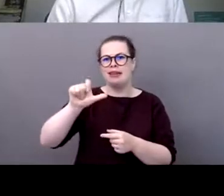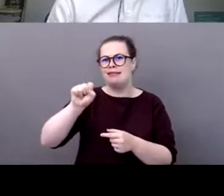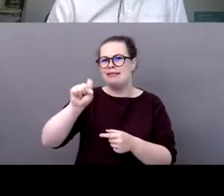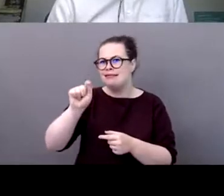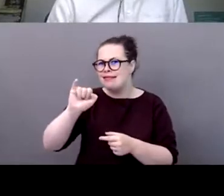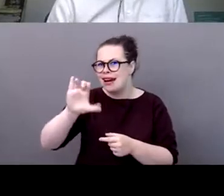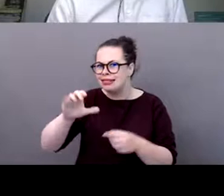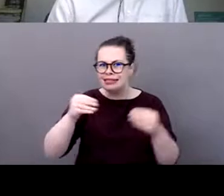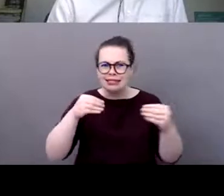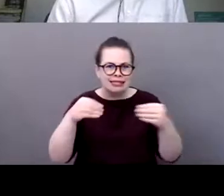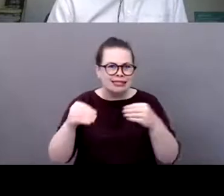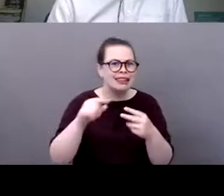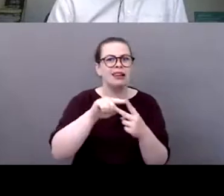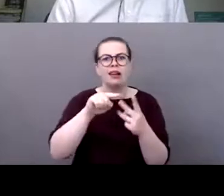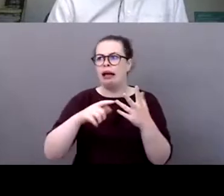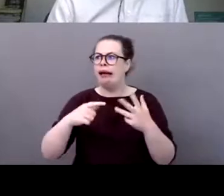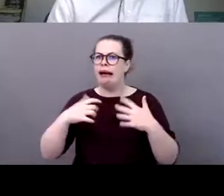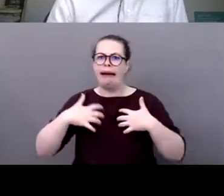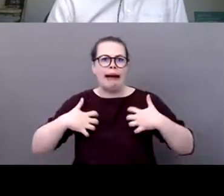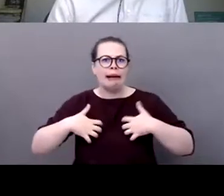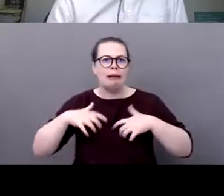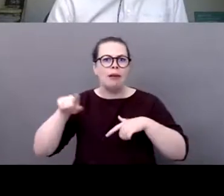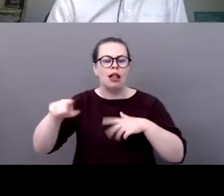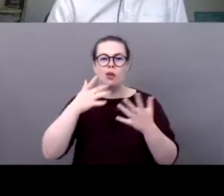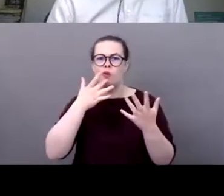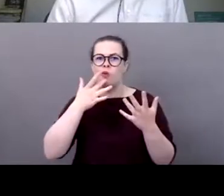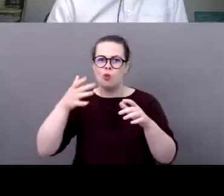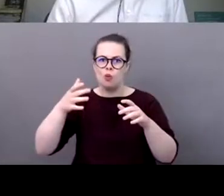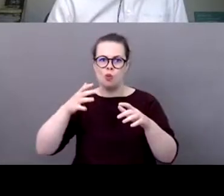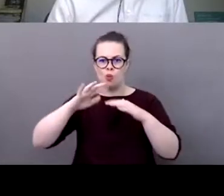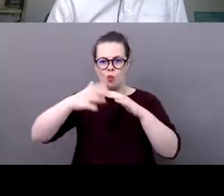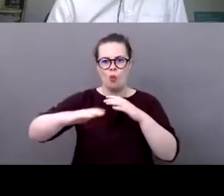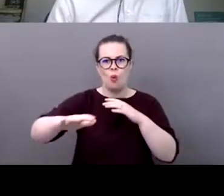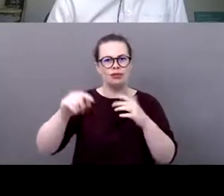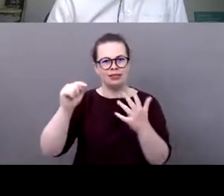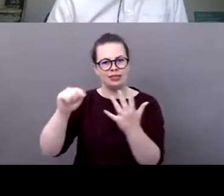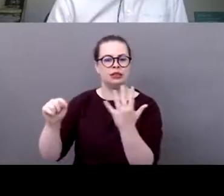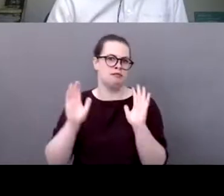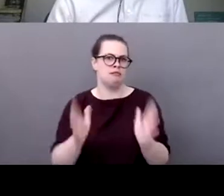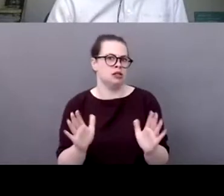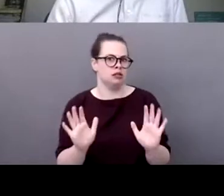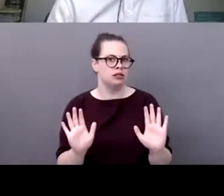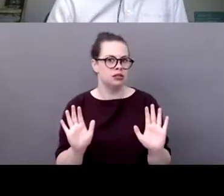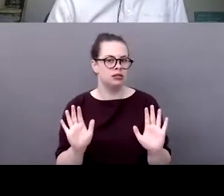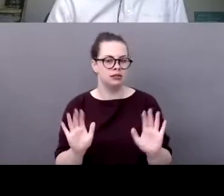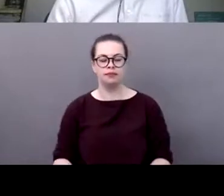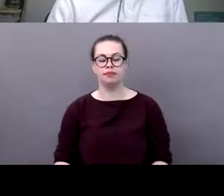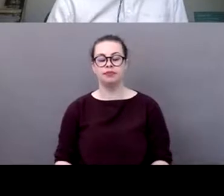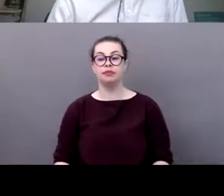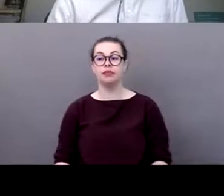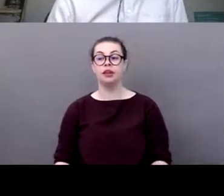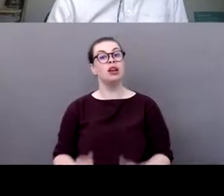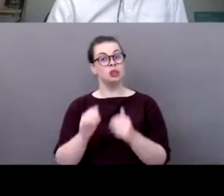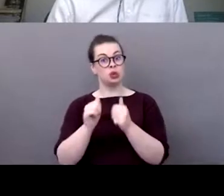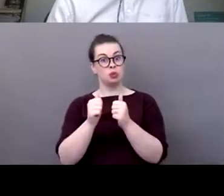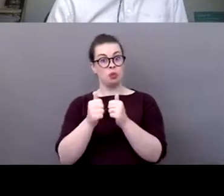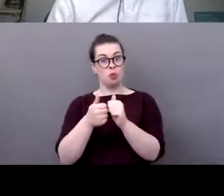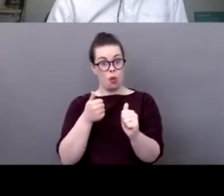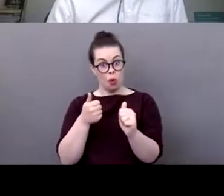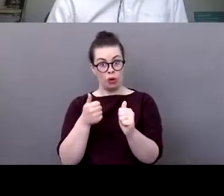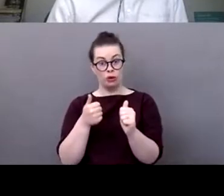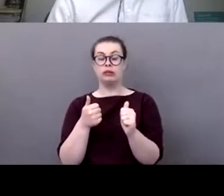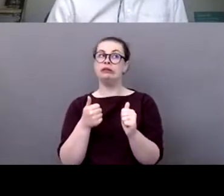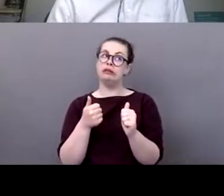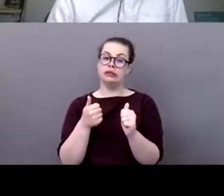side of the coin however is that sport like a number of sectors but not all but certainly sport has a huge dependency